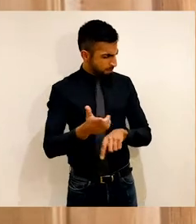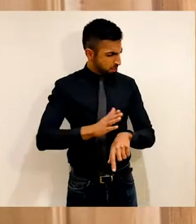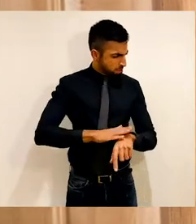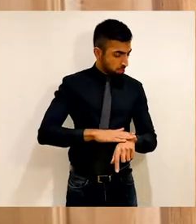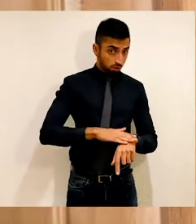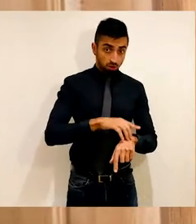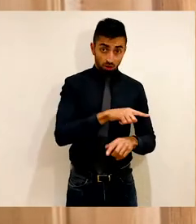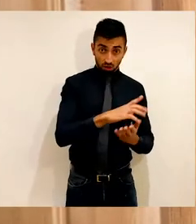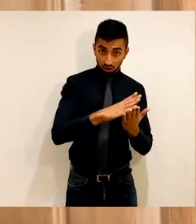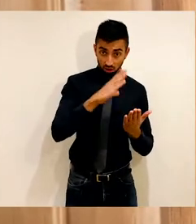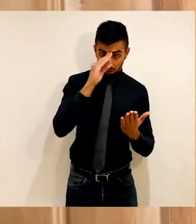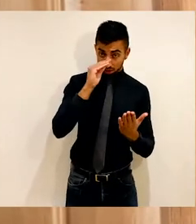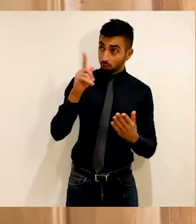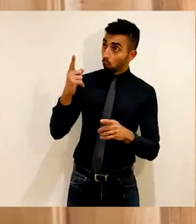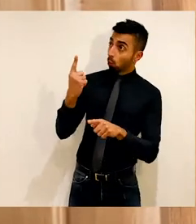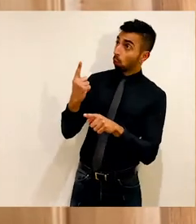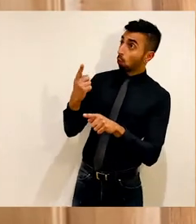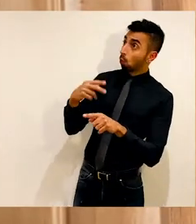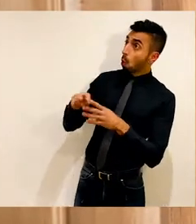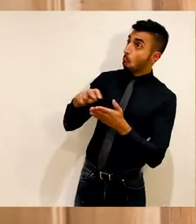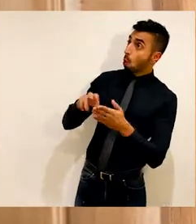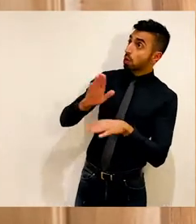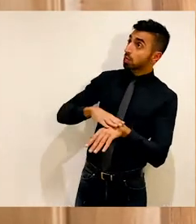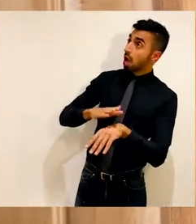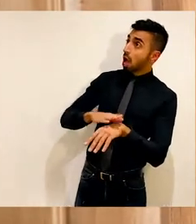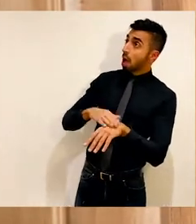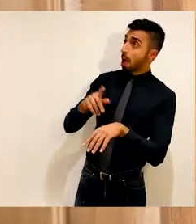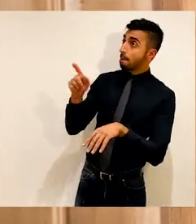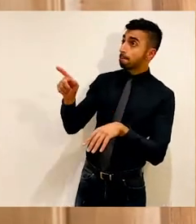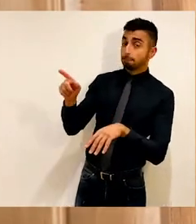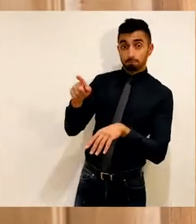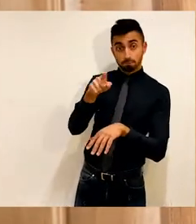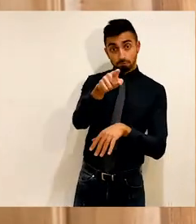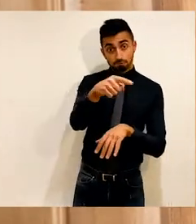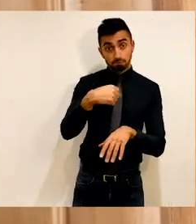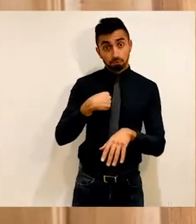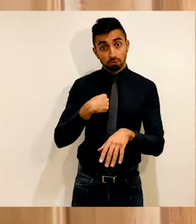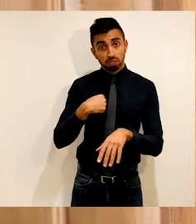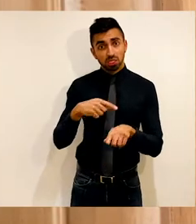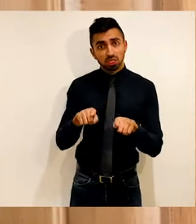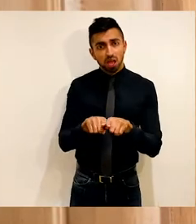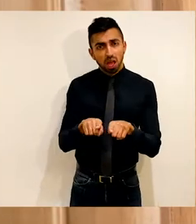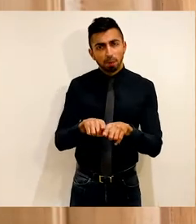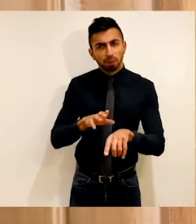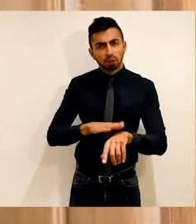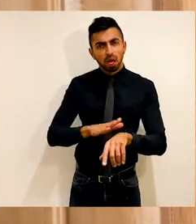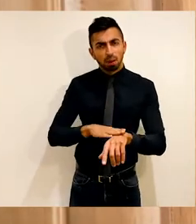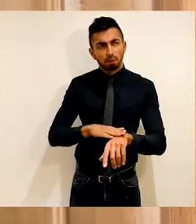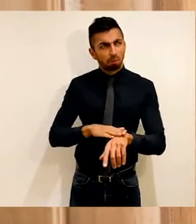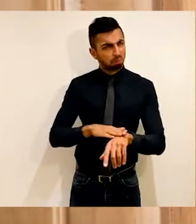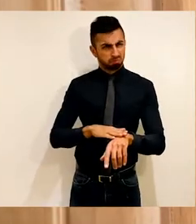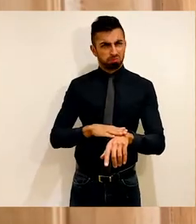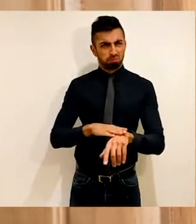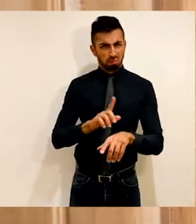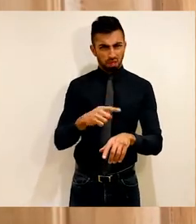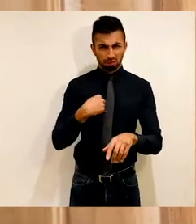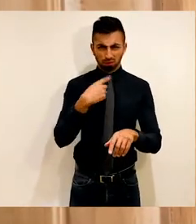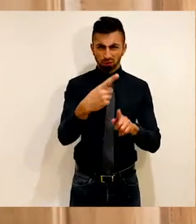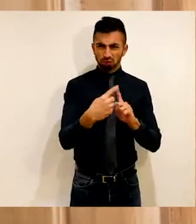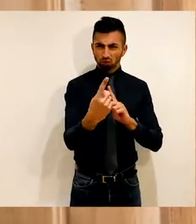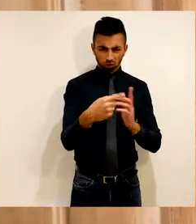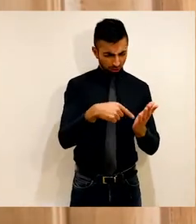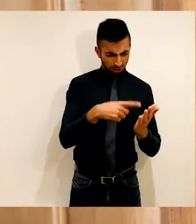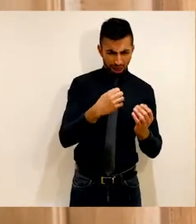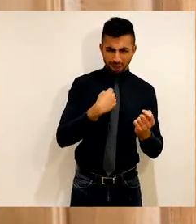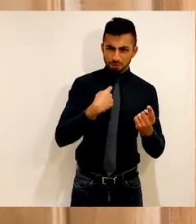walking time. For you and me. That's kind of wild, because they have access to data and information stored on my phone that